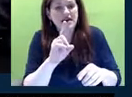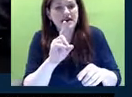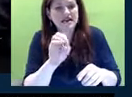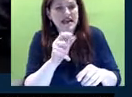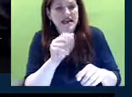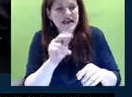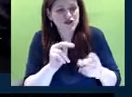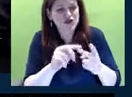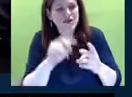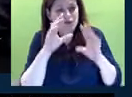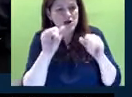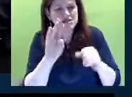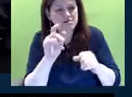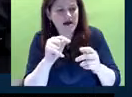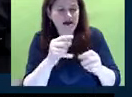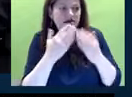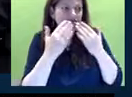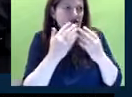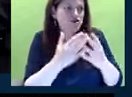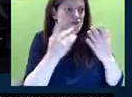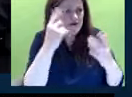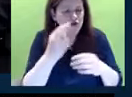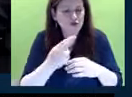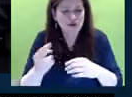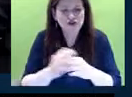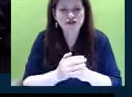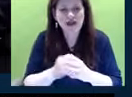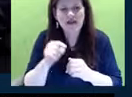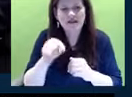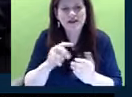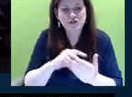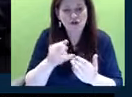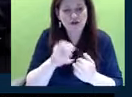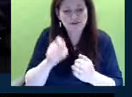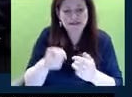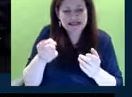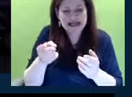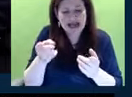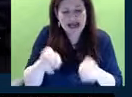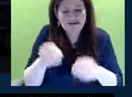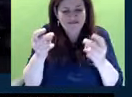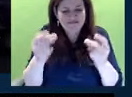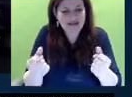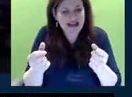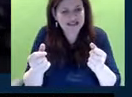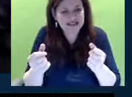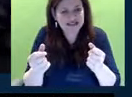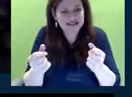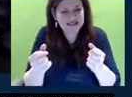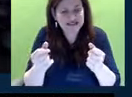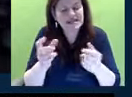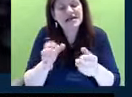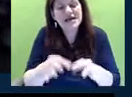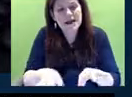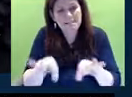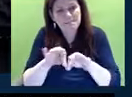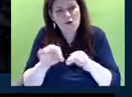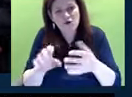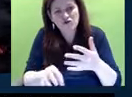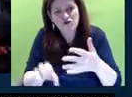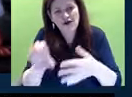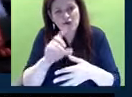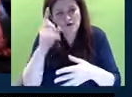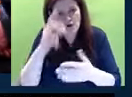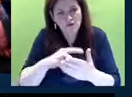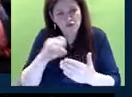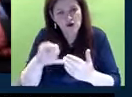these resources. This project has to happen. It has to happen fast. There's significant criteria for a